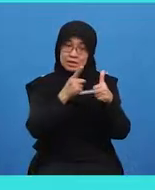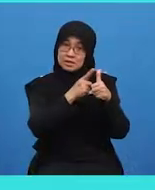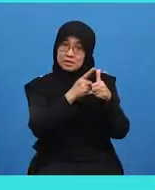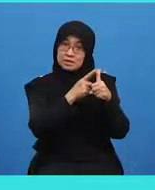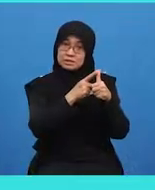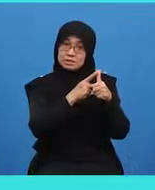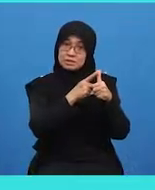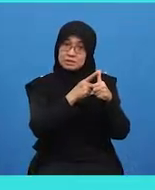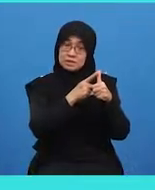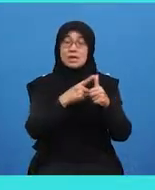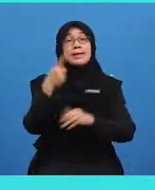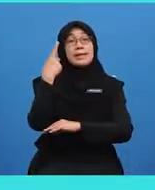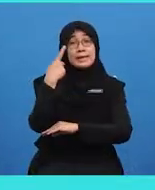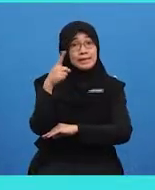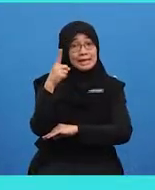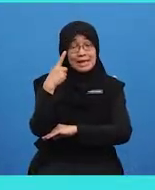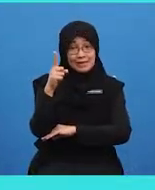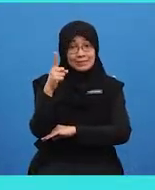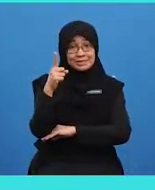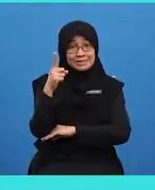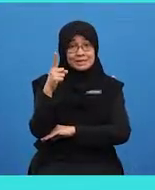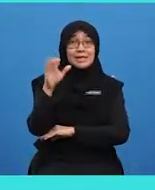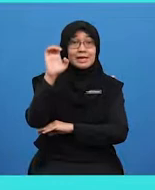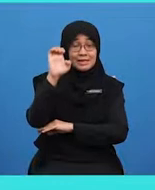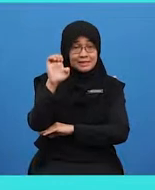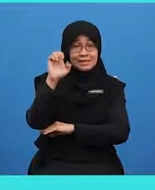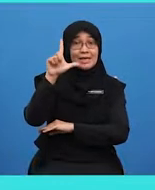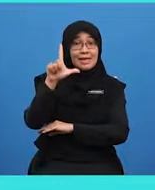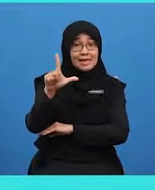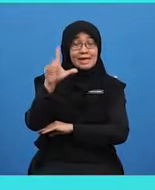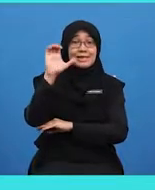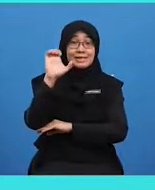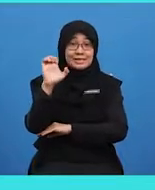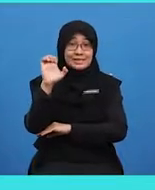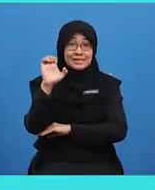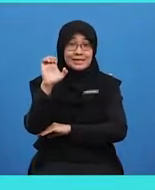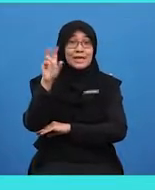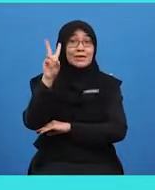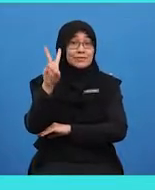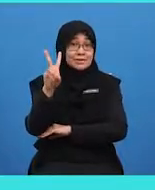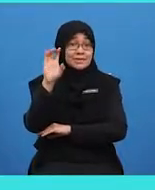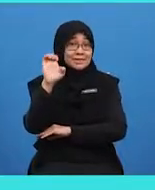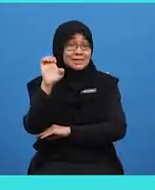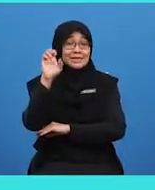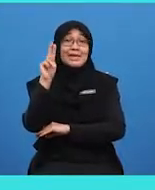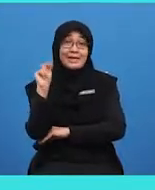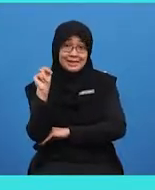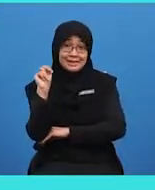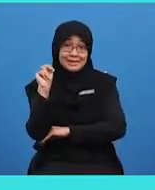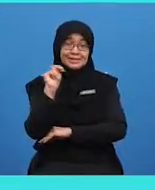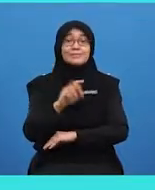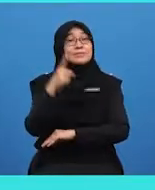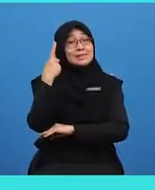11. 11. L, E, V, E, N.